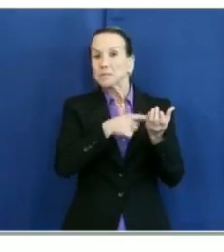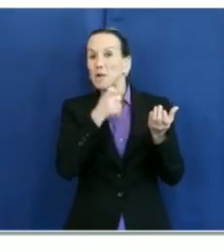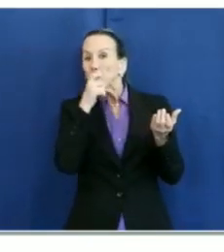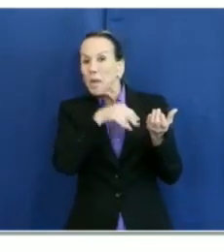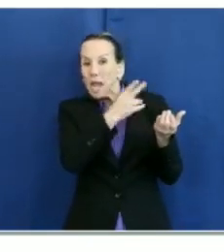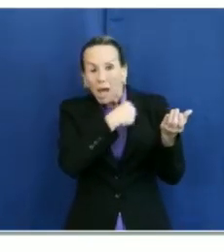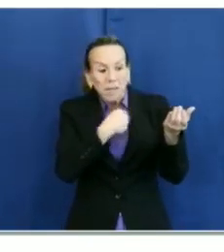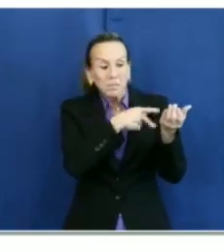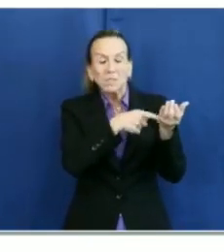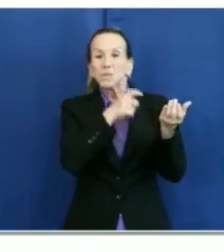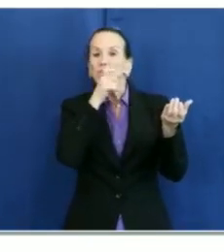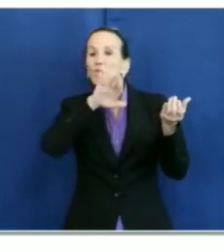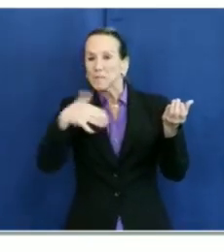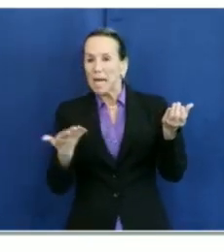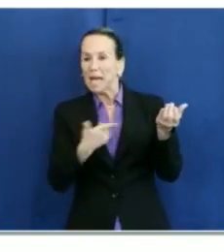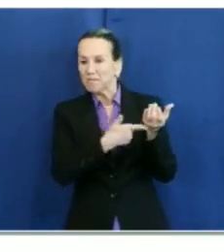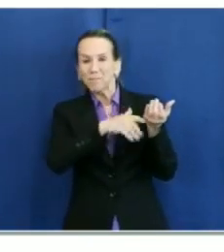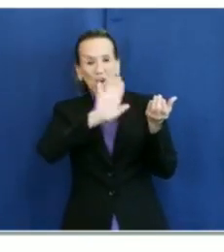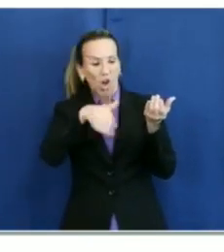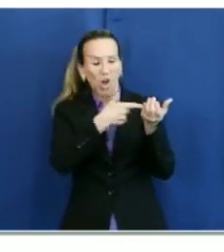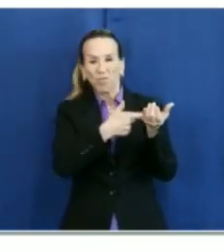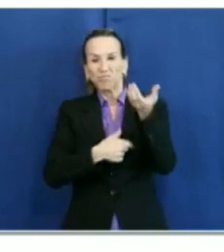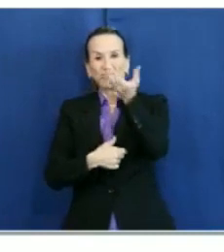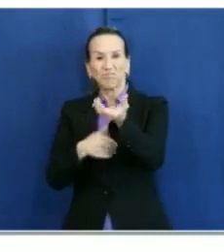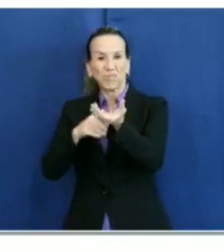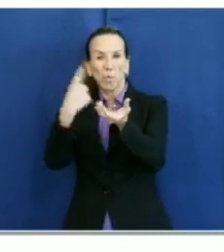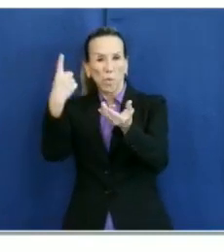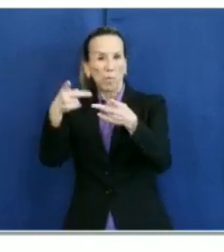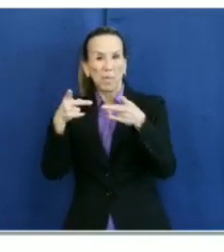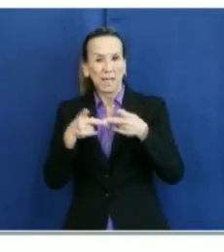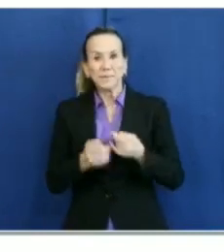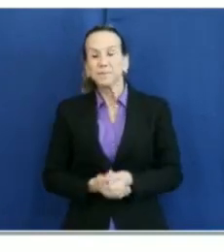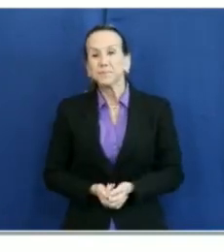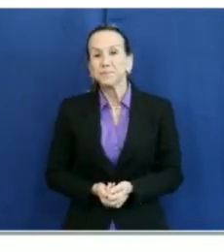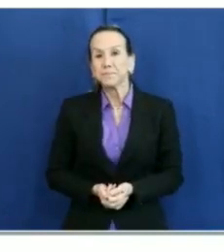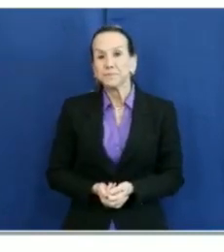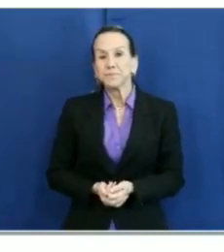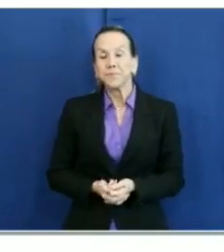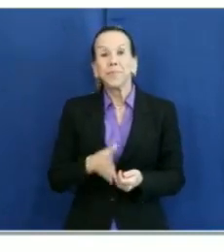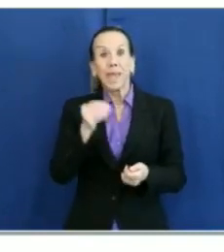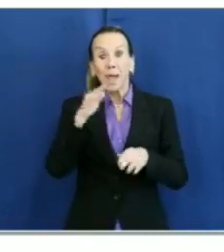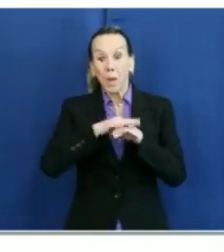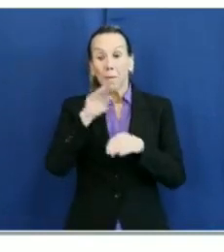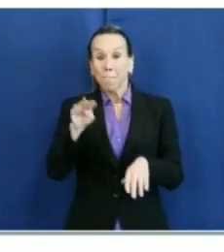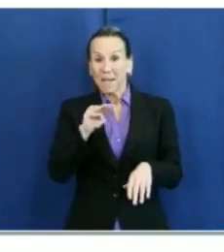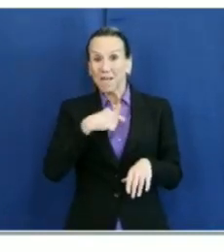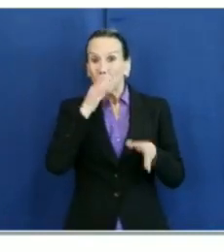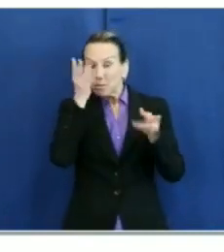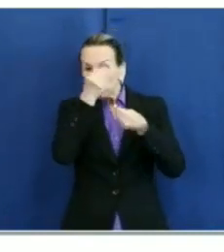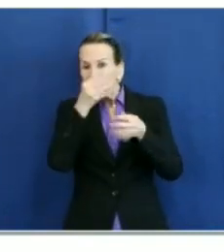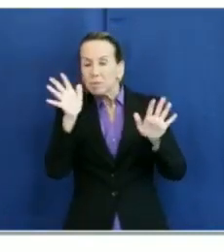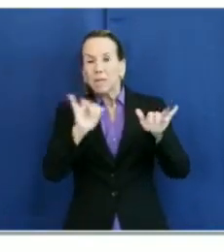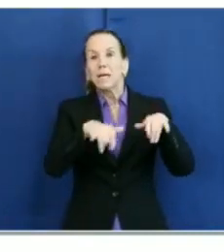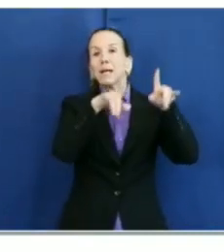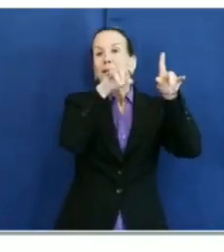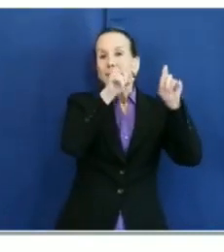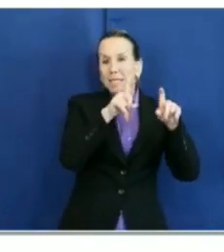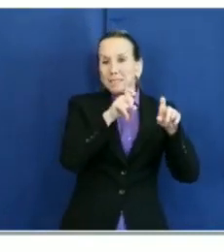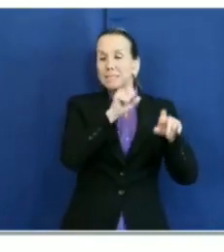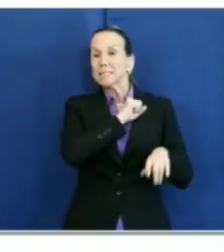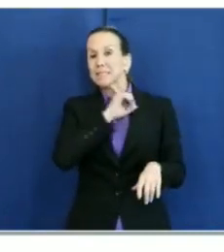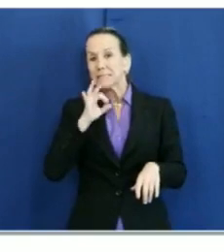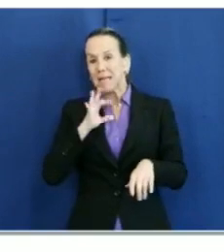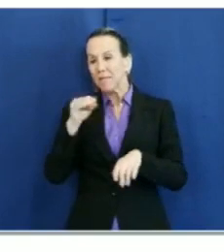and deaths, all in one location. And then on Monday, we will share testing, staffing, and geographic